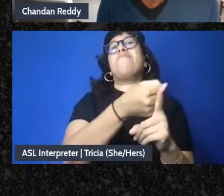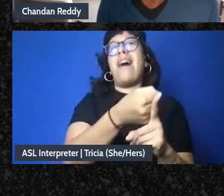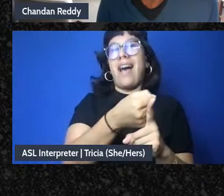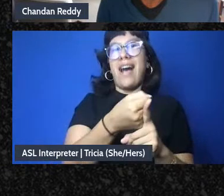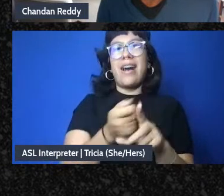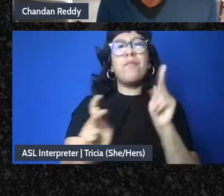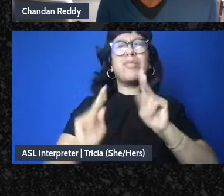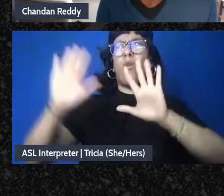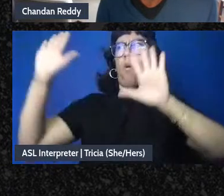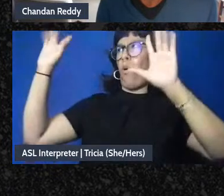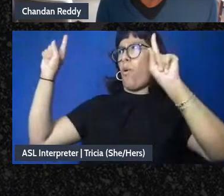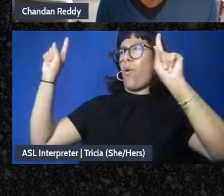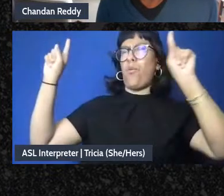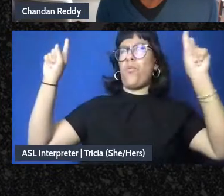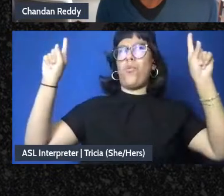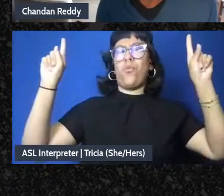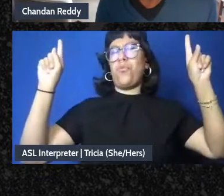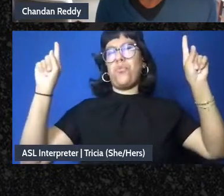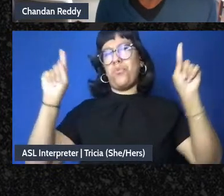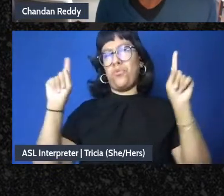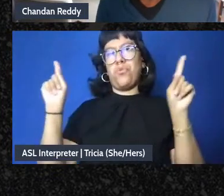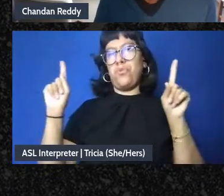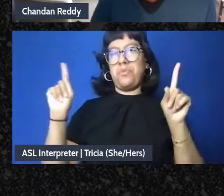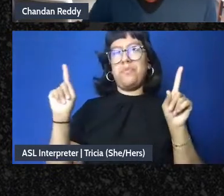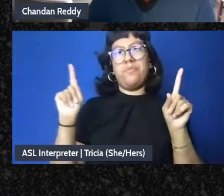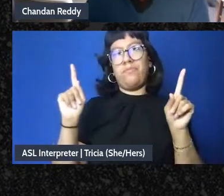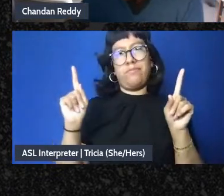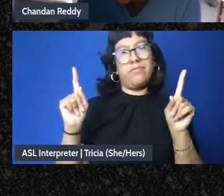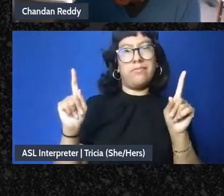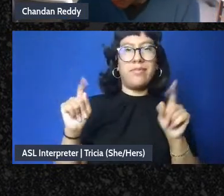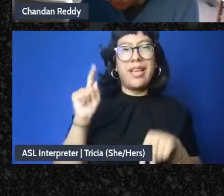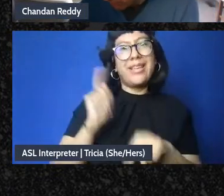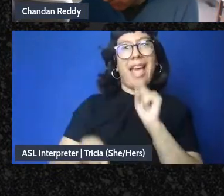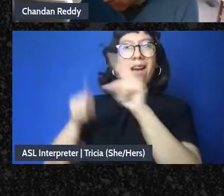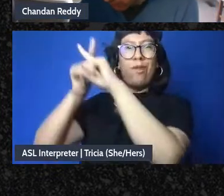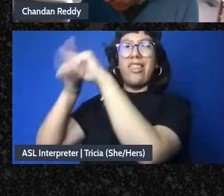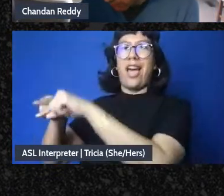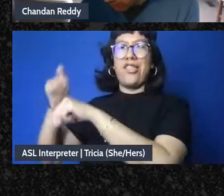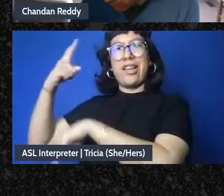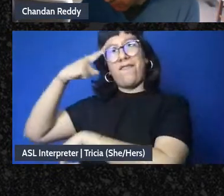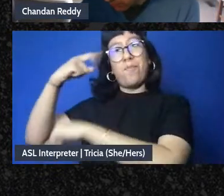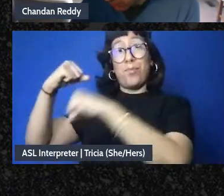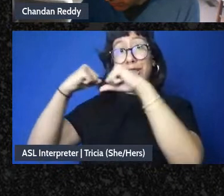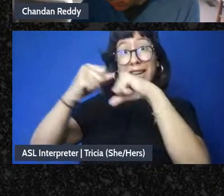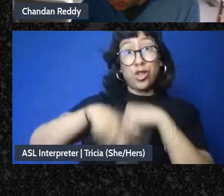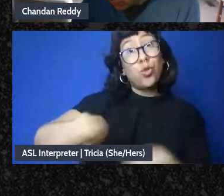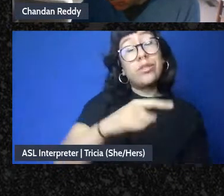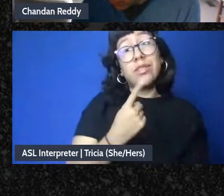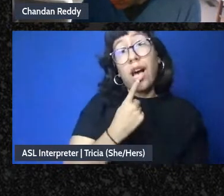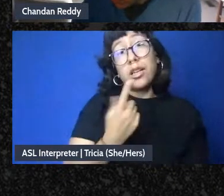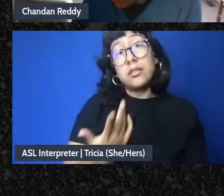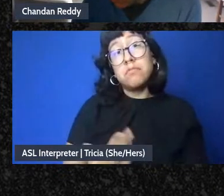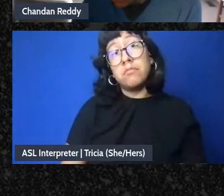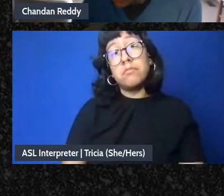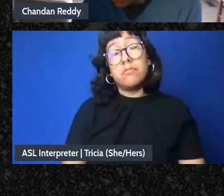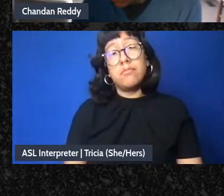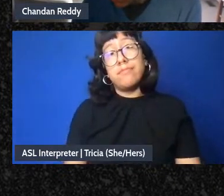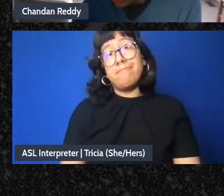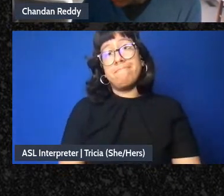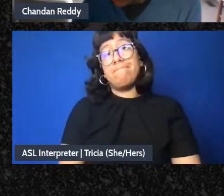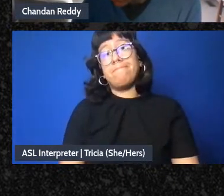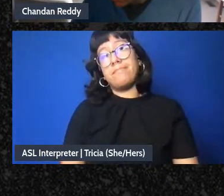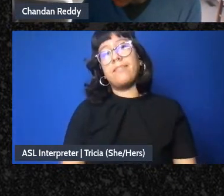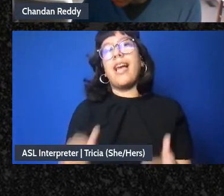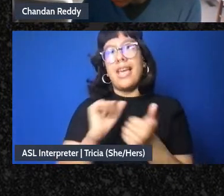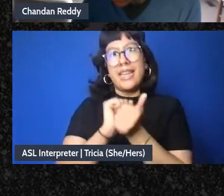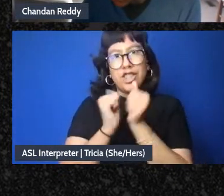up you know this not being able to count on the government to protect you sucks you know and it changes